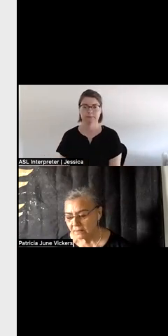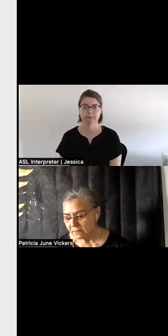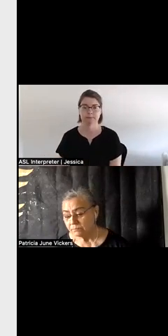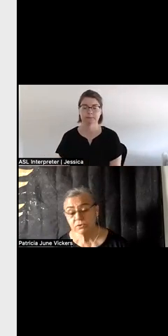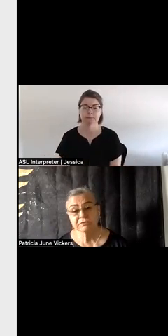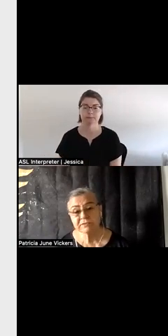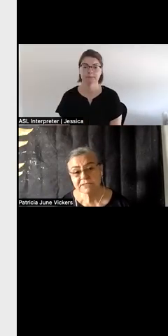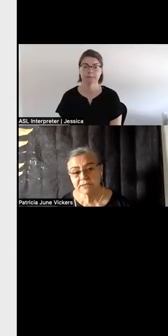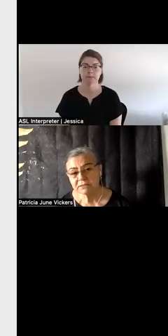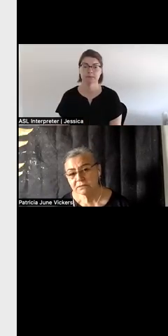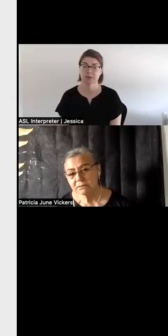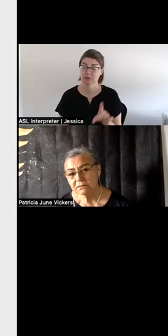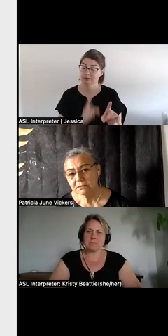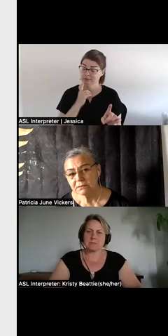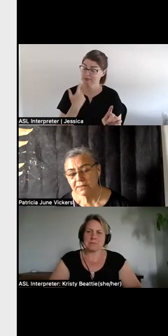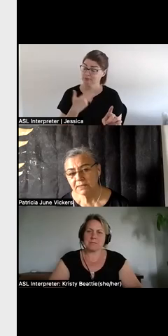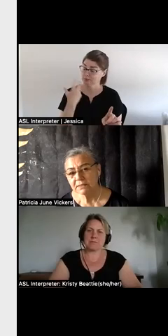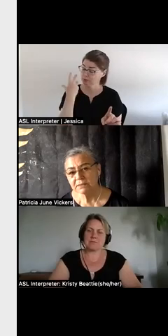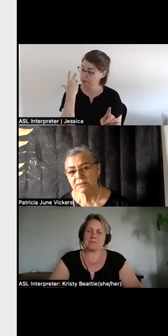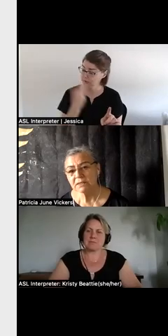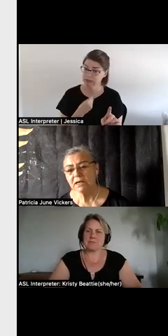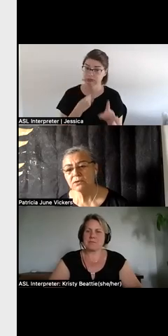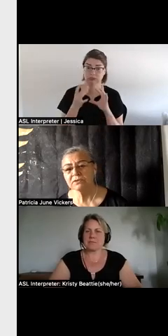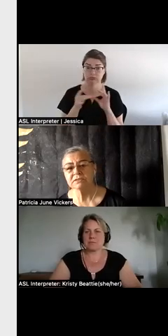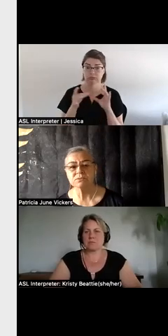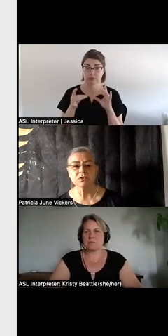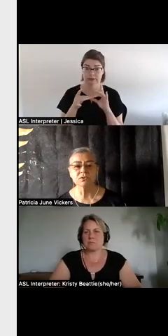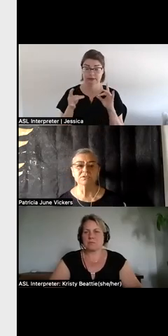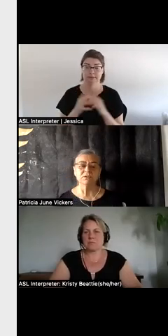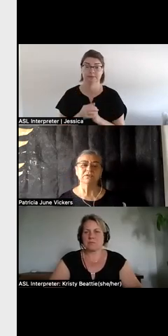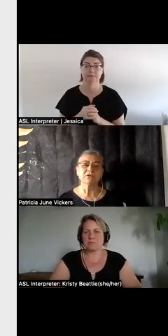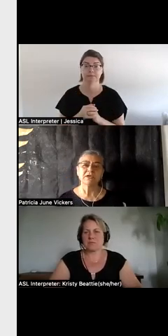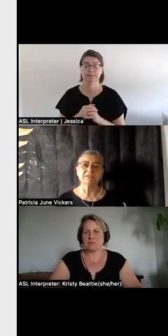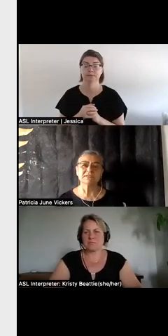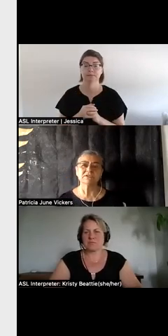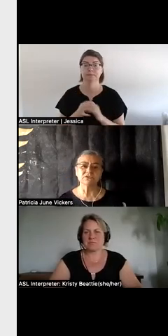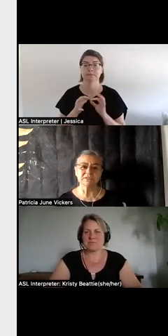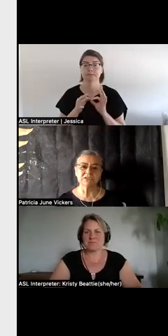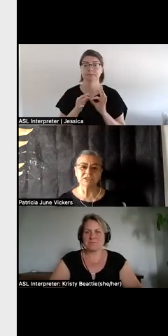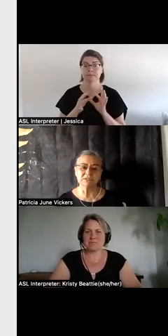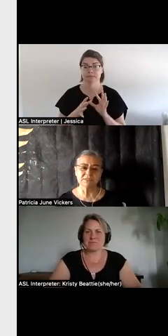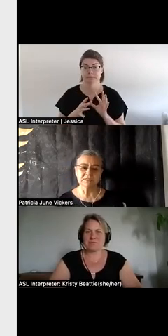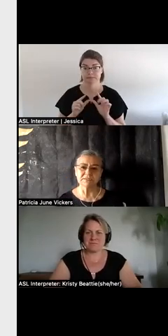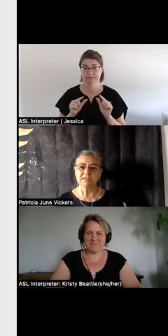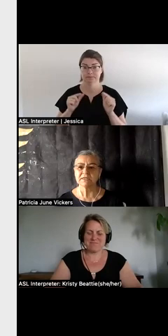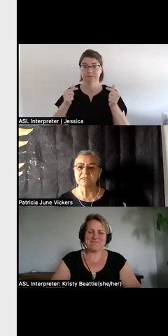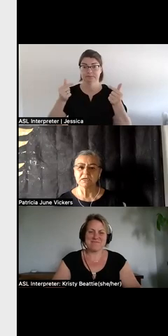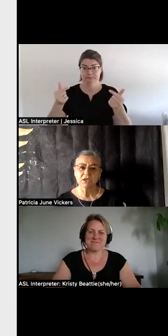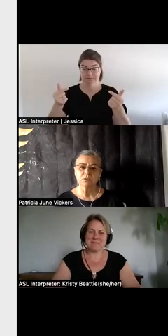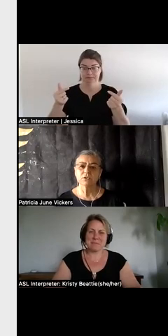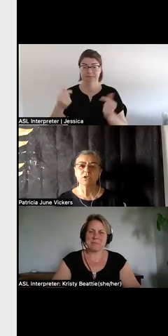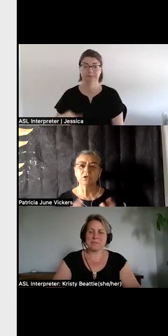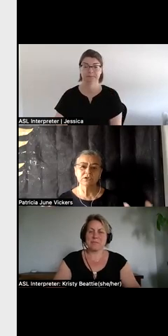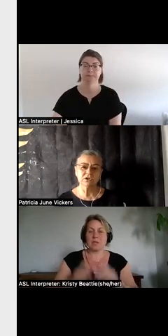beautifully said and how this works with our ancestral teachings is that